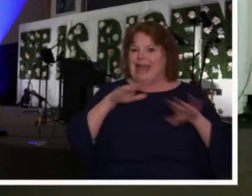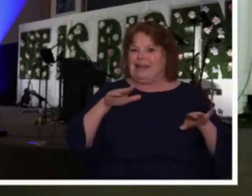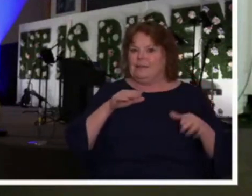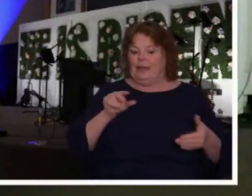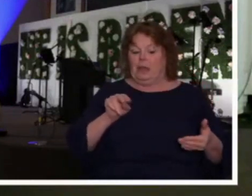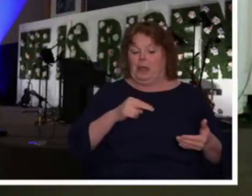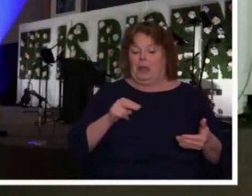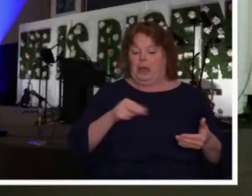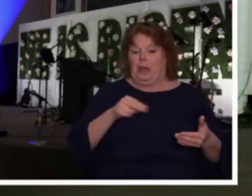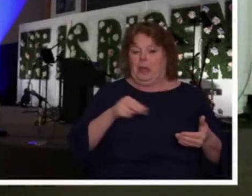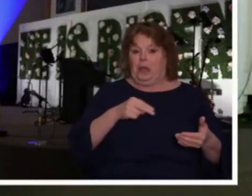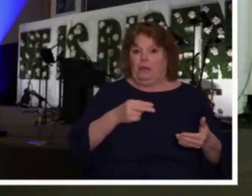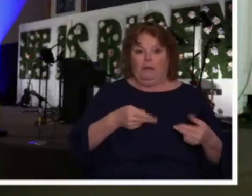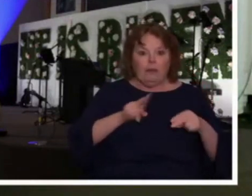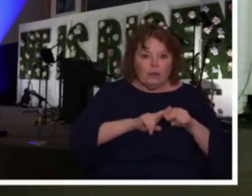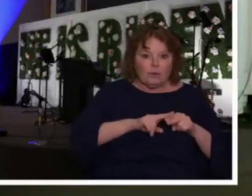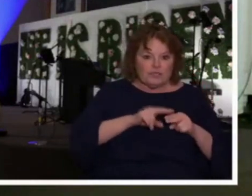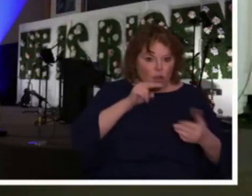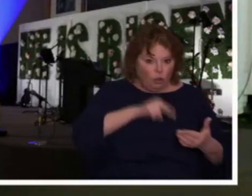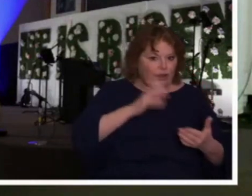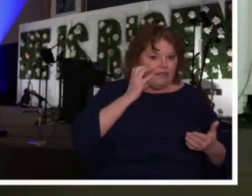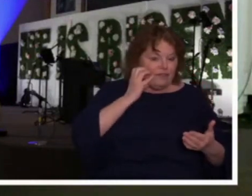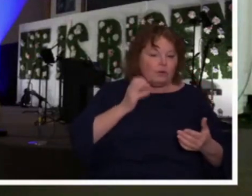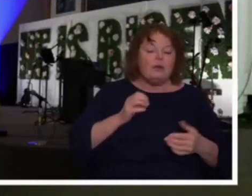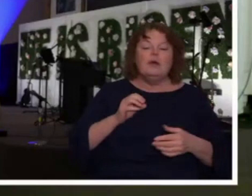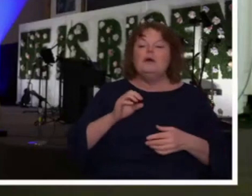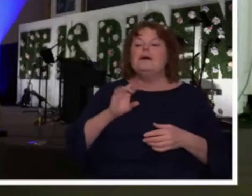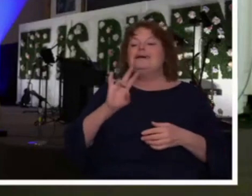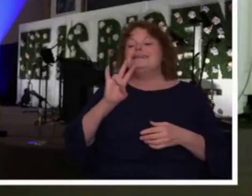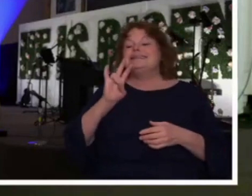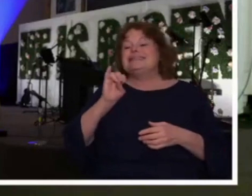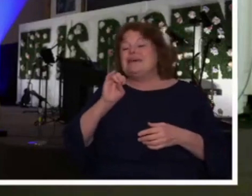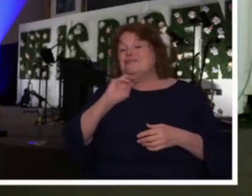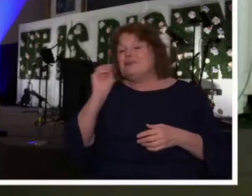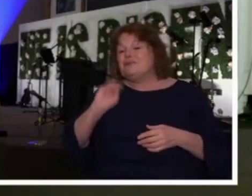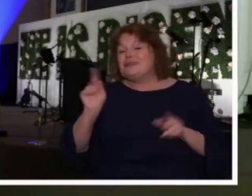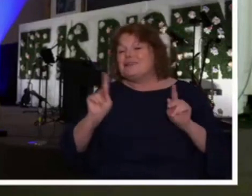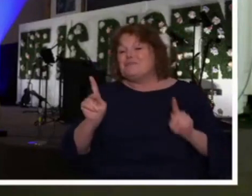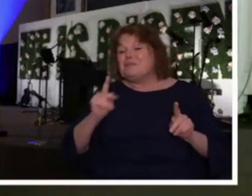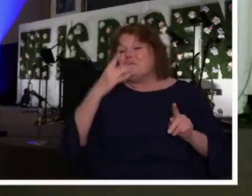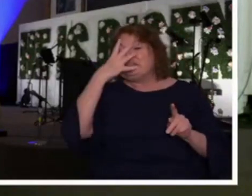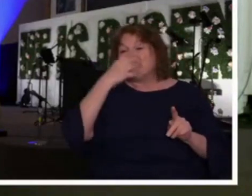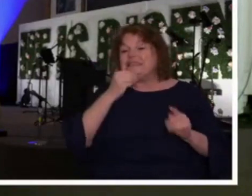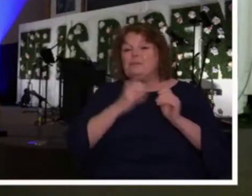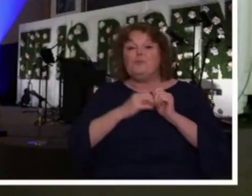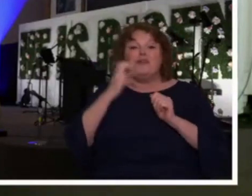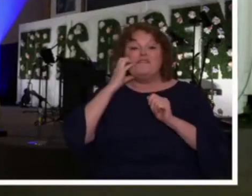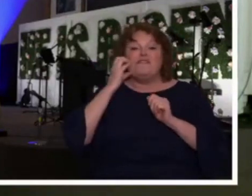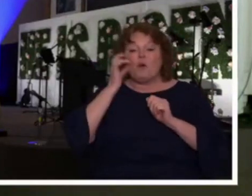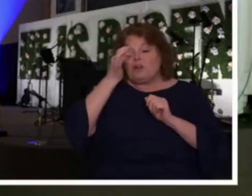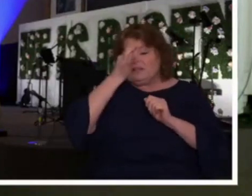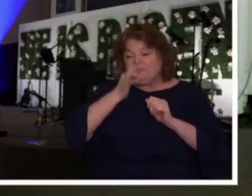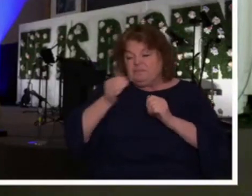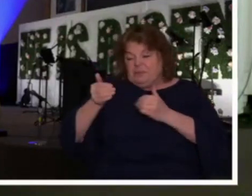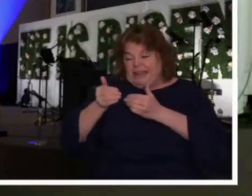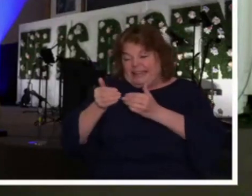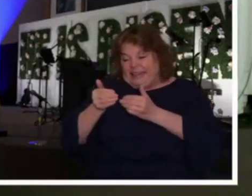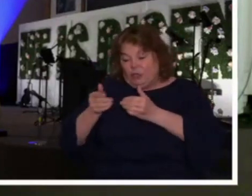Seventy-one percent of people sleep with their phone within an arm's distance of them.